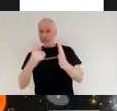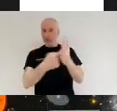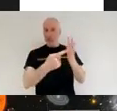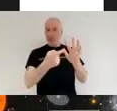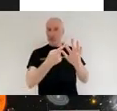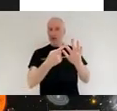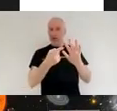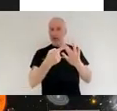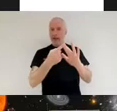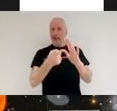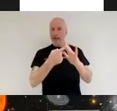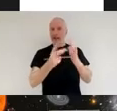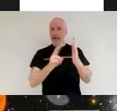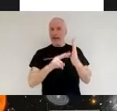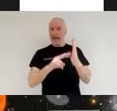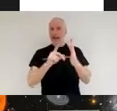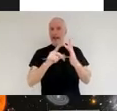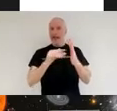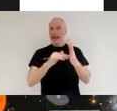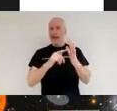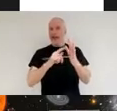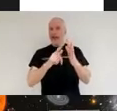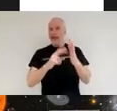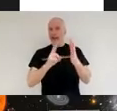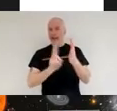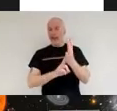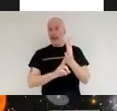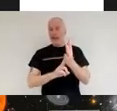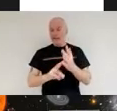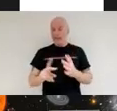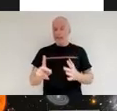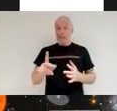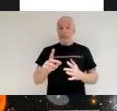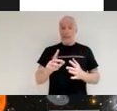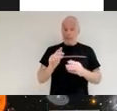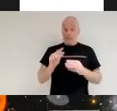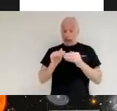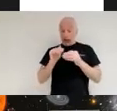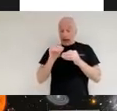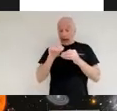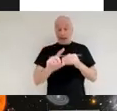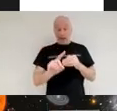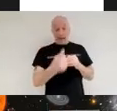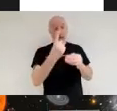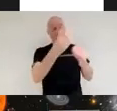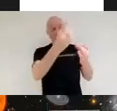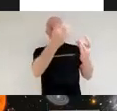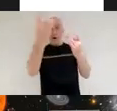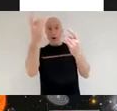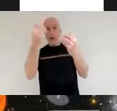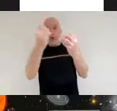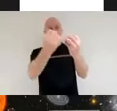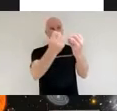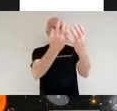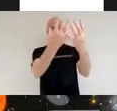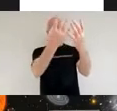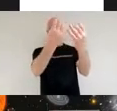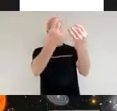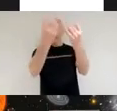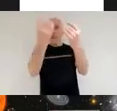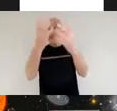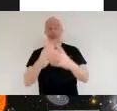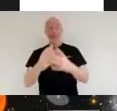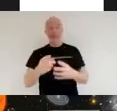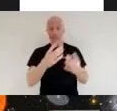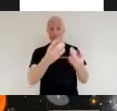this occurred shortly after the first stars formed so after the first stars formed these stars were absolutely massive around